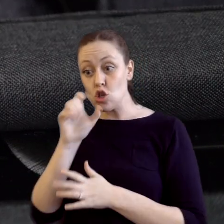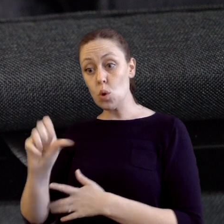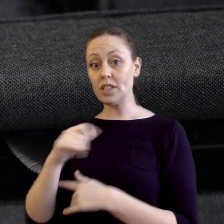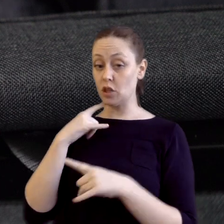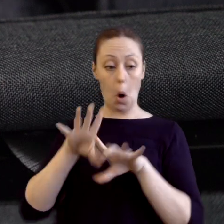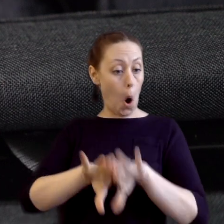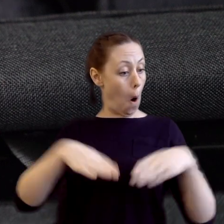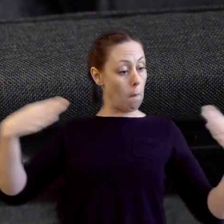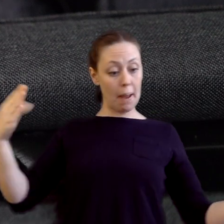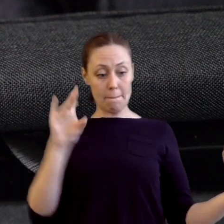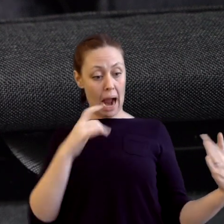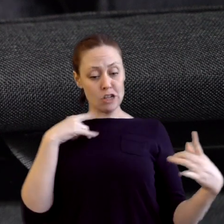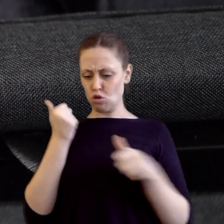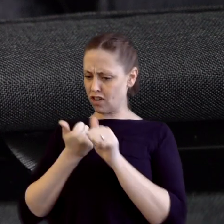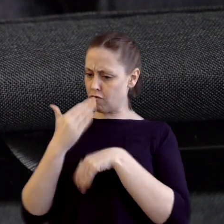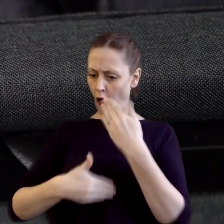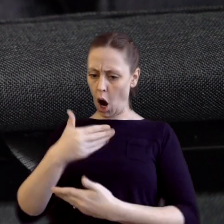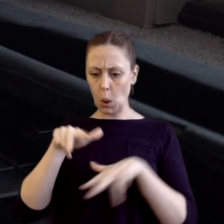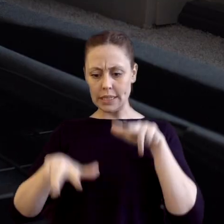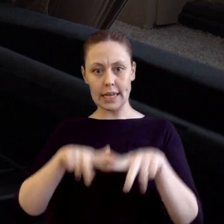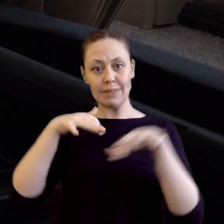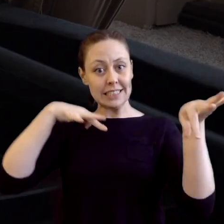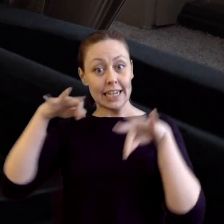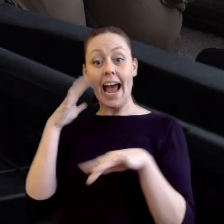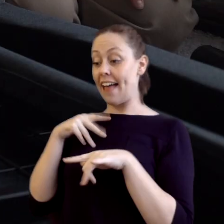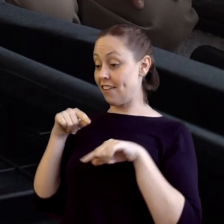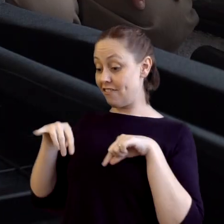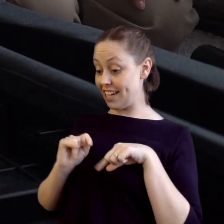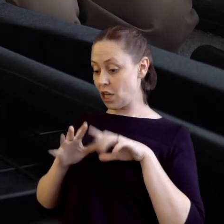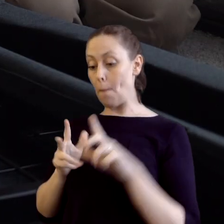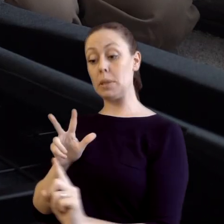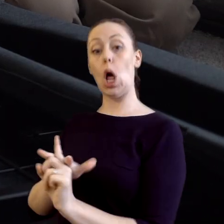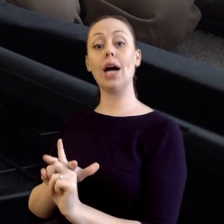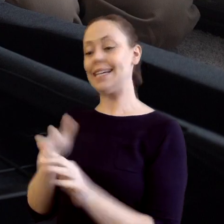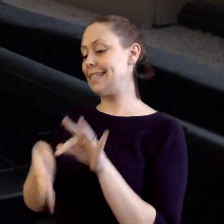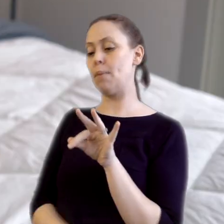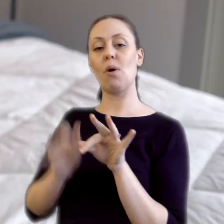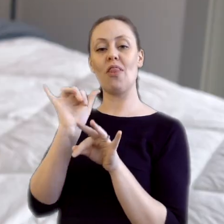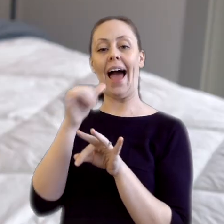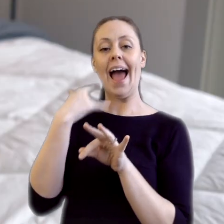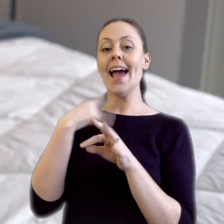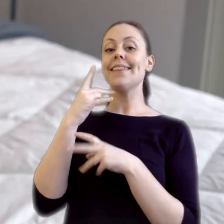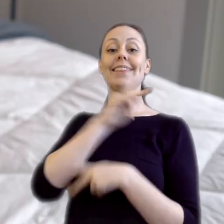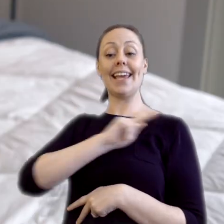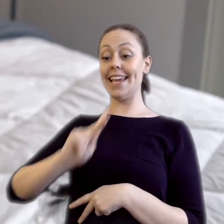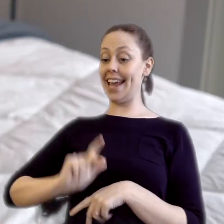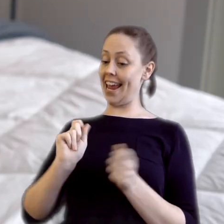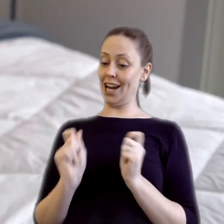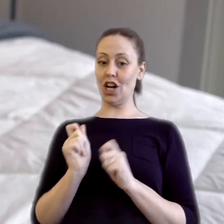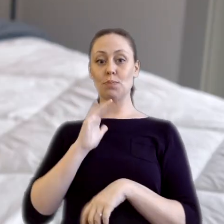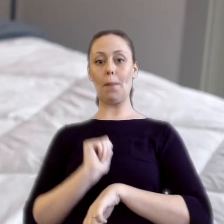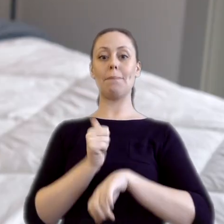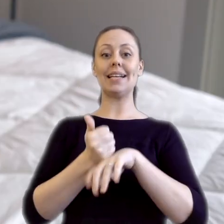the box is pretty much just follow the step by step instructions. Add the feet, plug in the cables, as simple as that. The king adjustable base